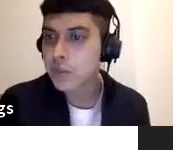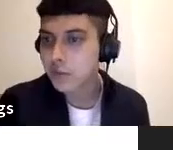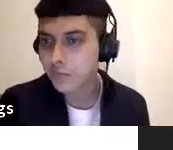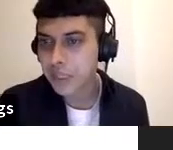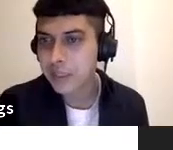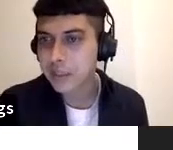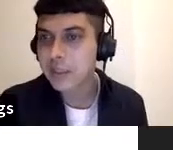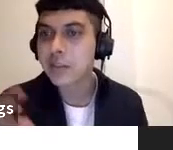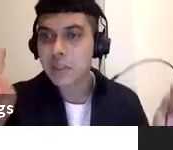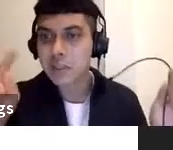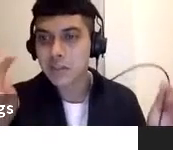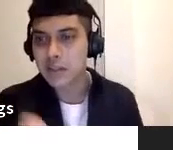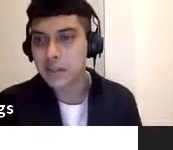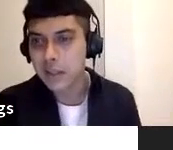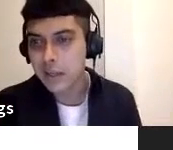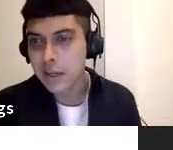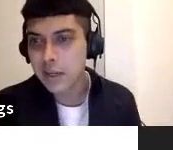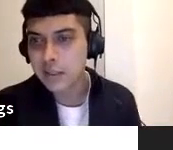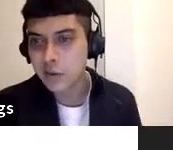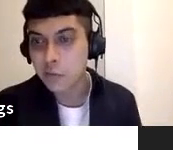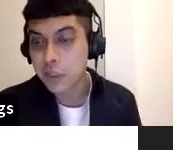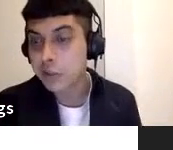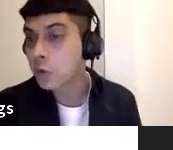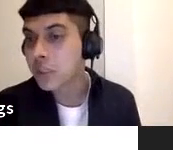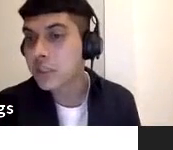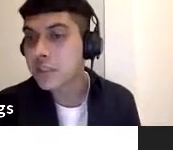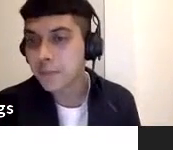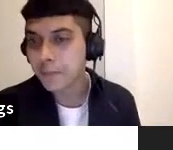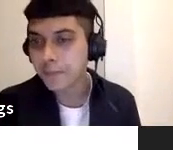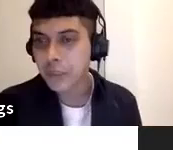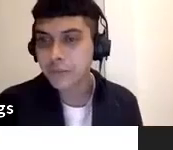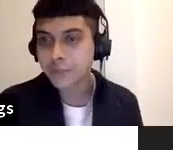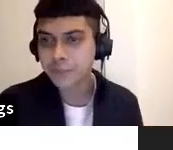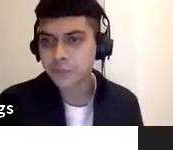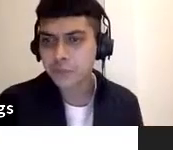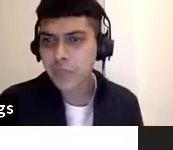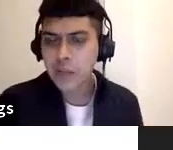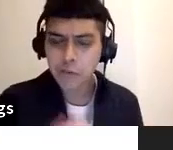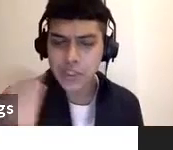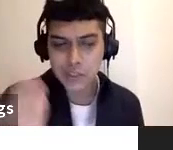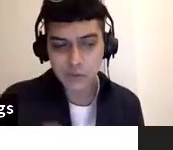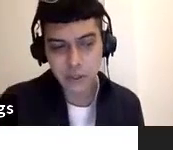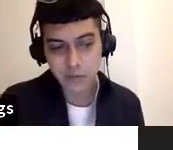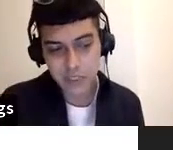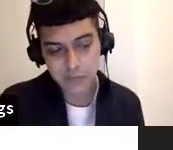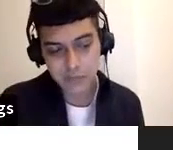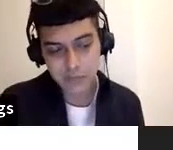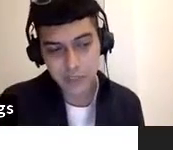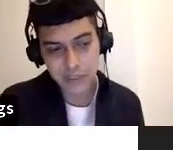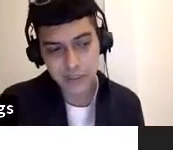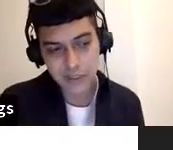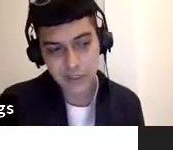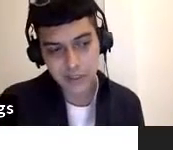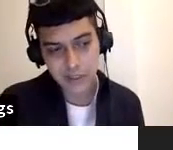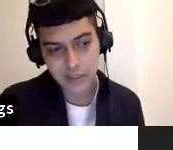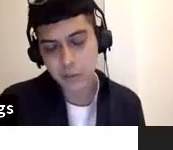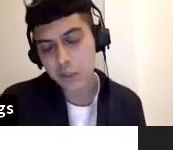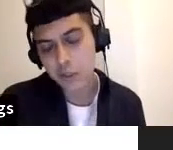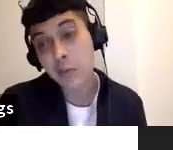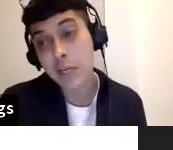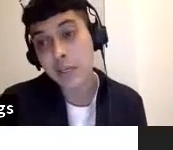books like the traditional idea of what knowledge is now for instance we have in spanish